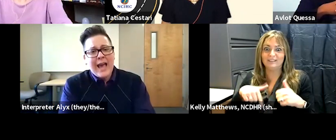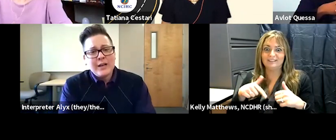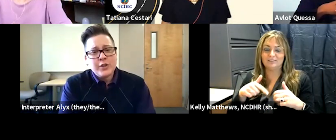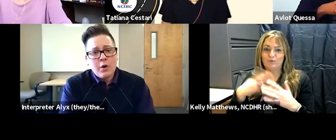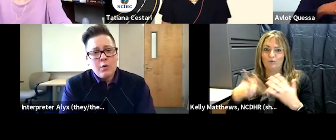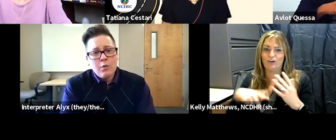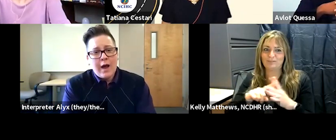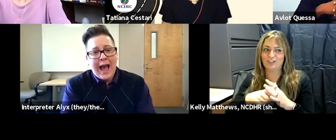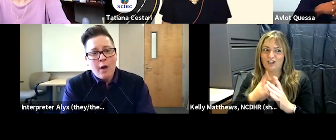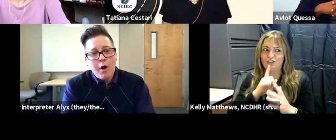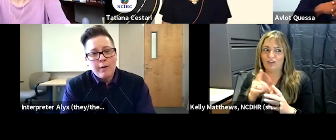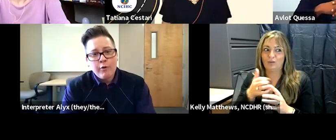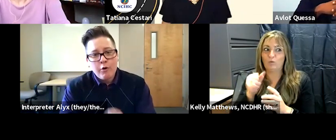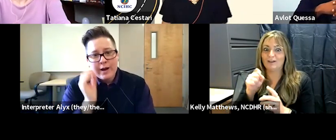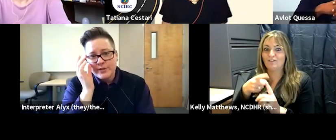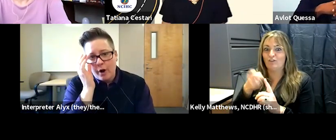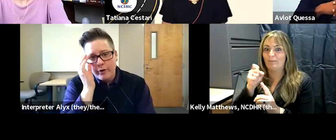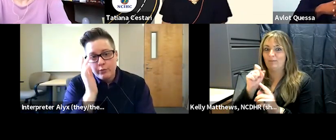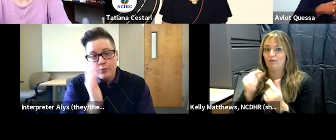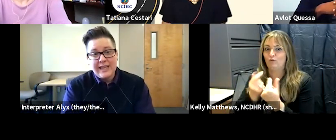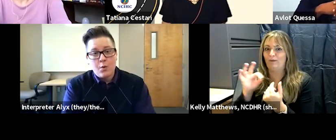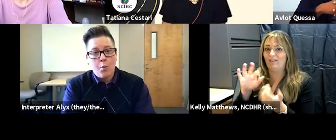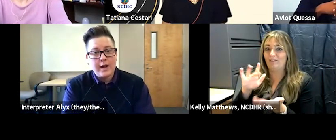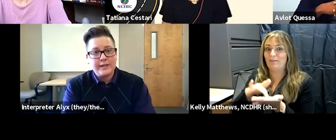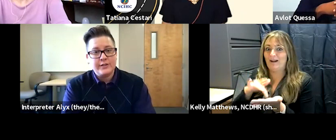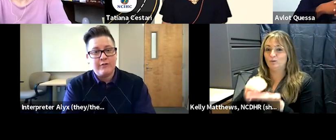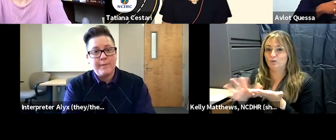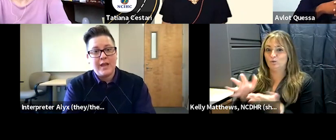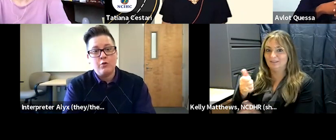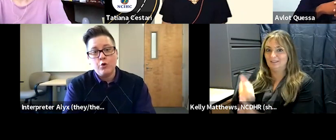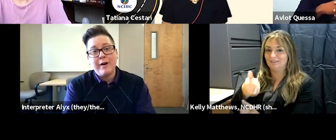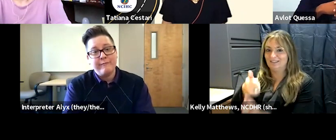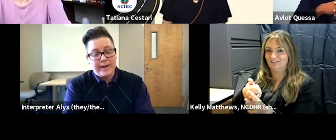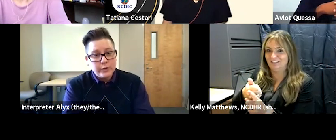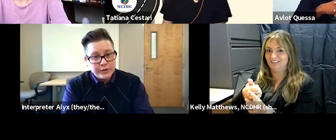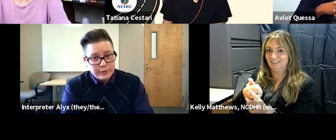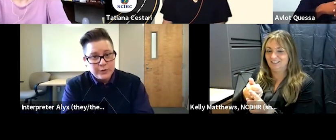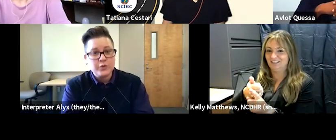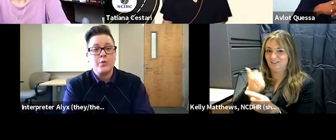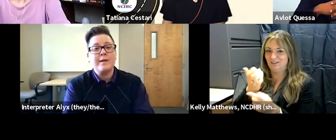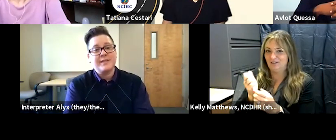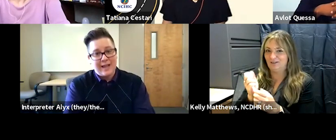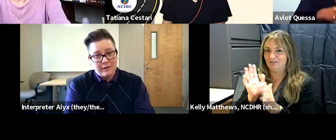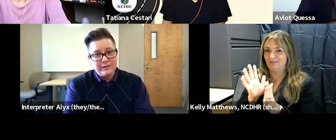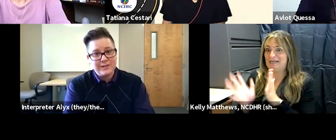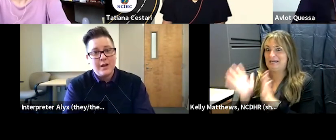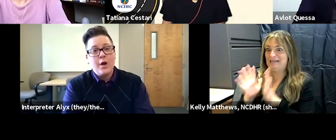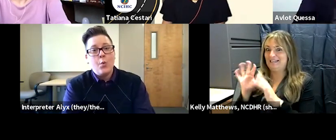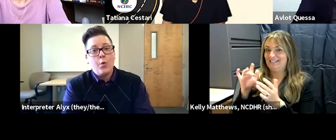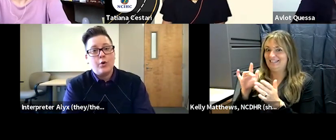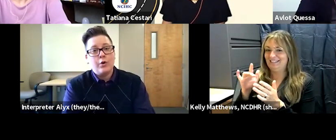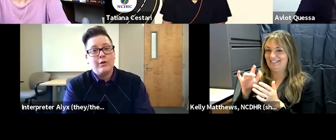yeah so how our program started really was from a group of medical students who themselves